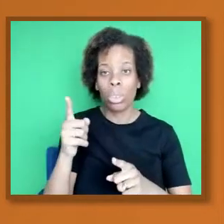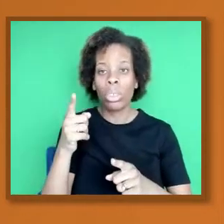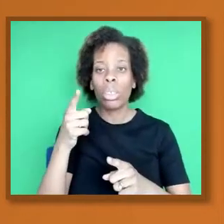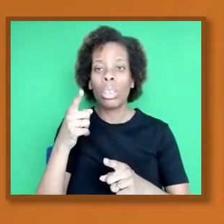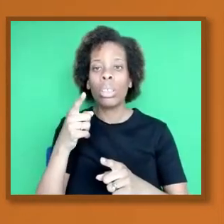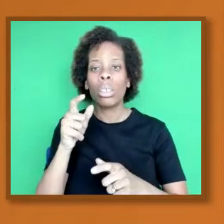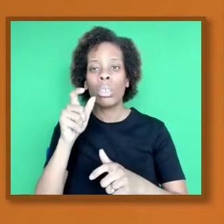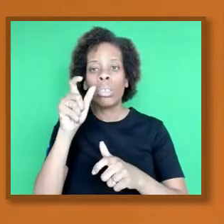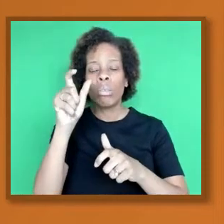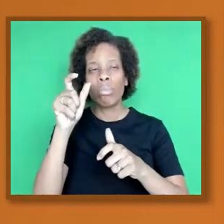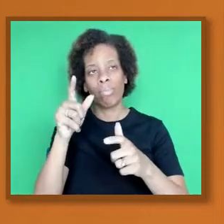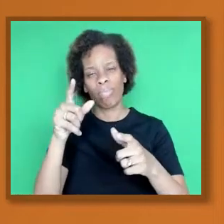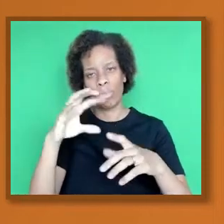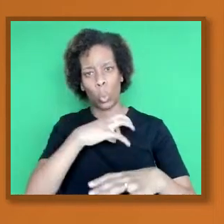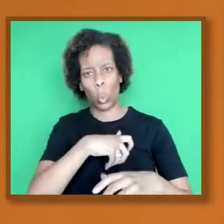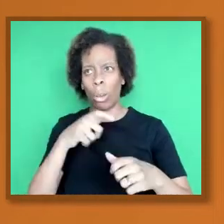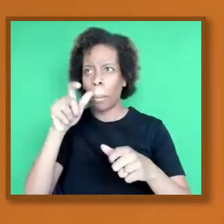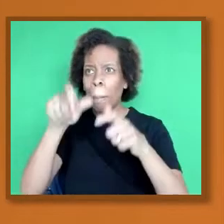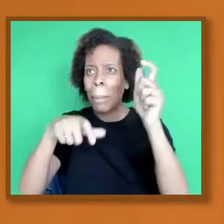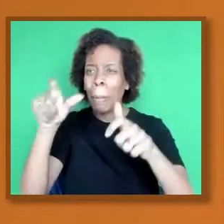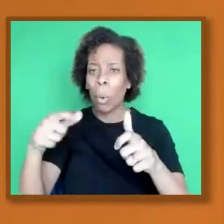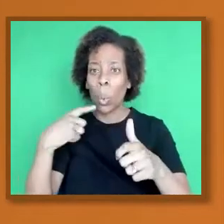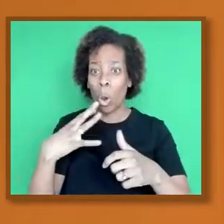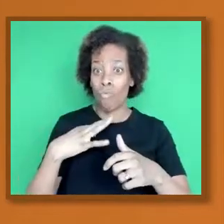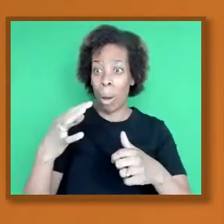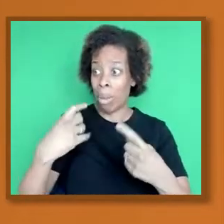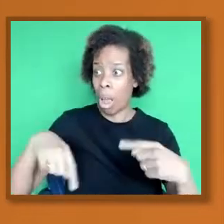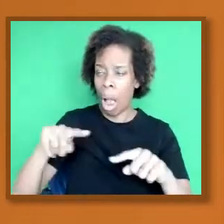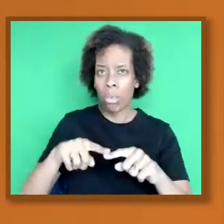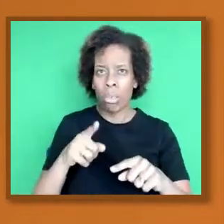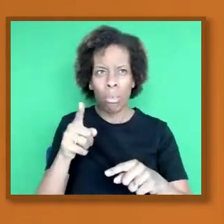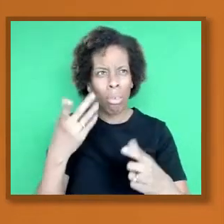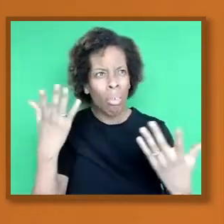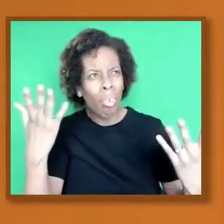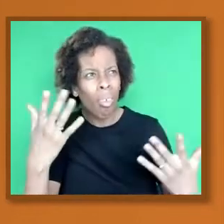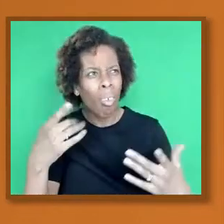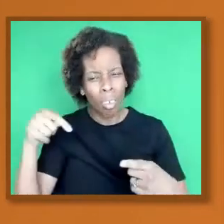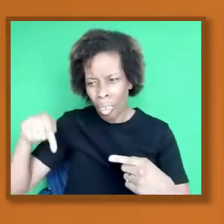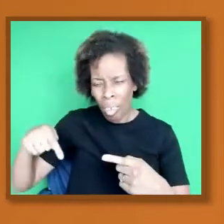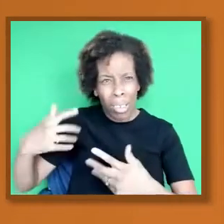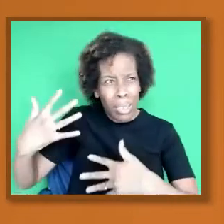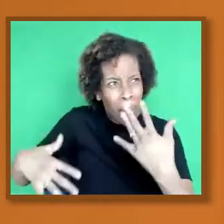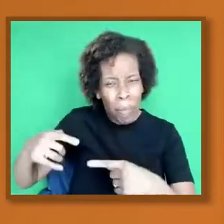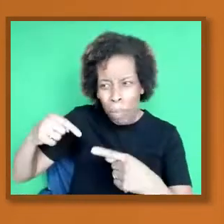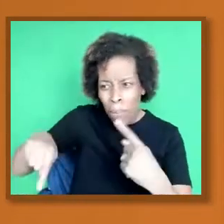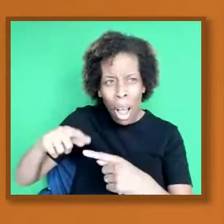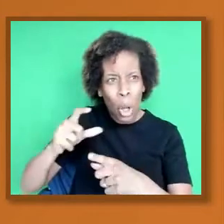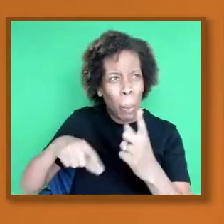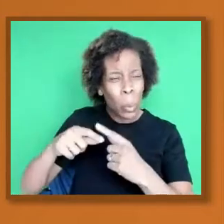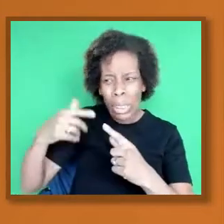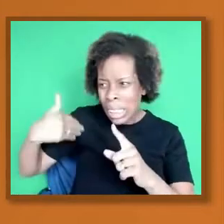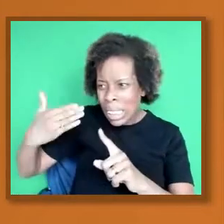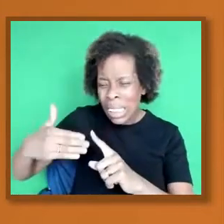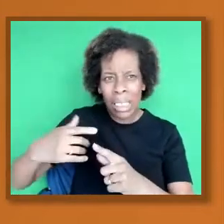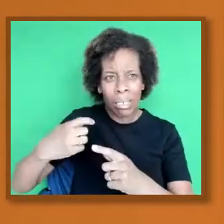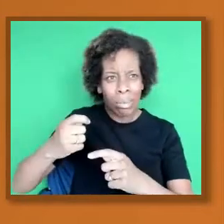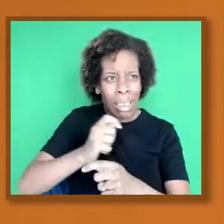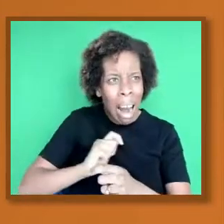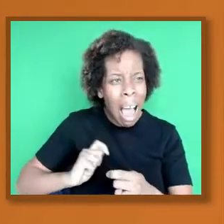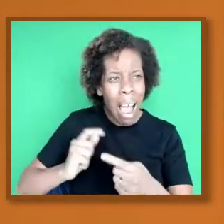Why is it that